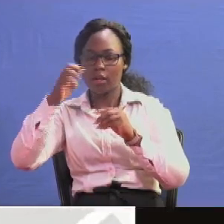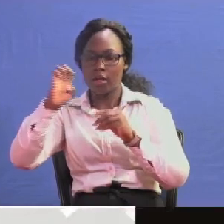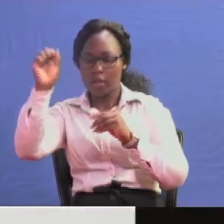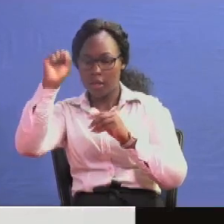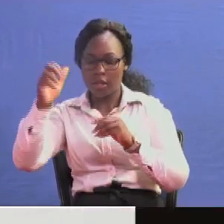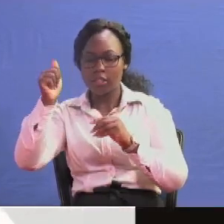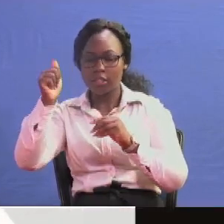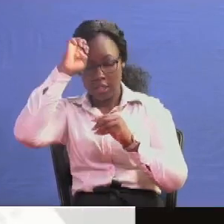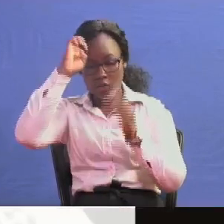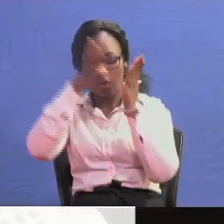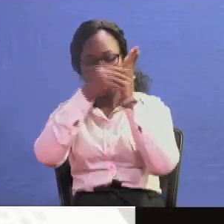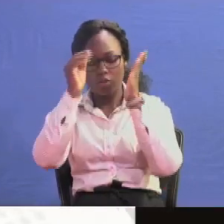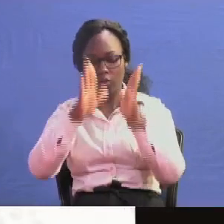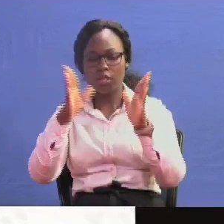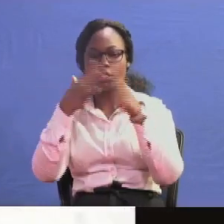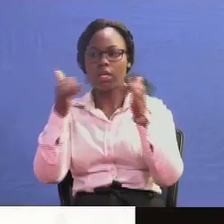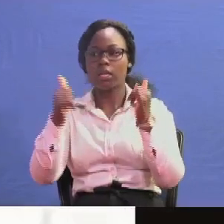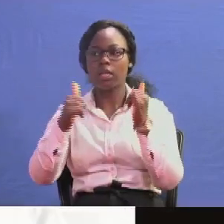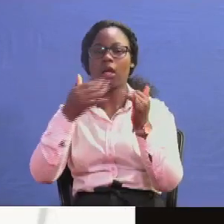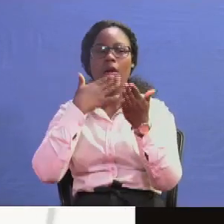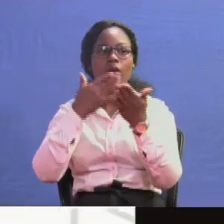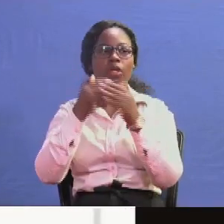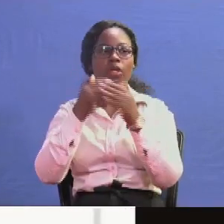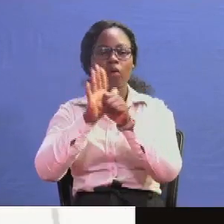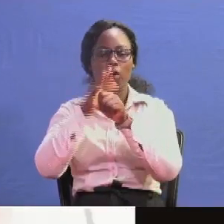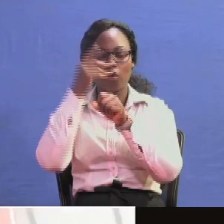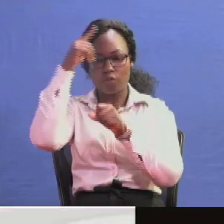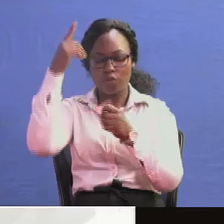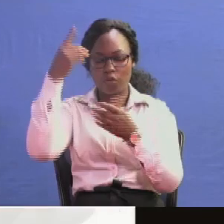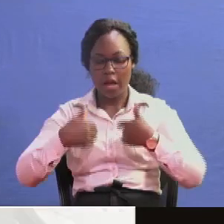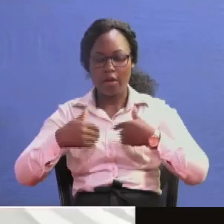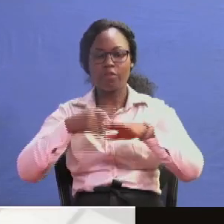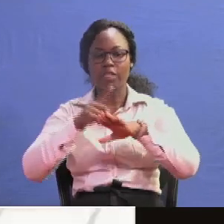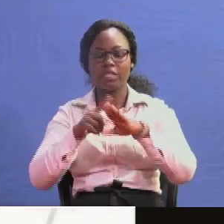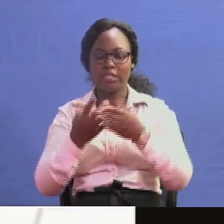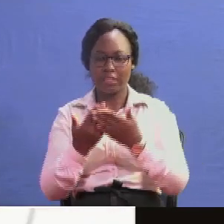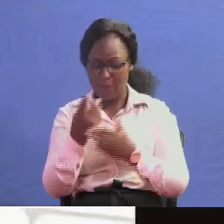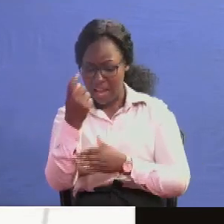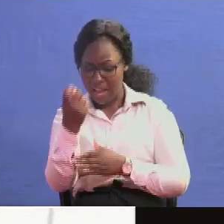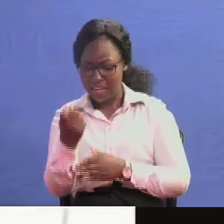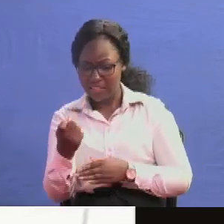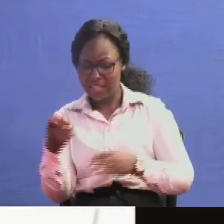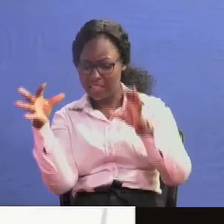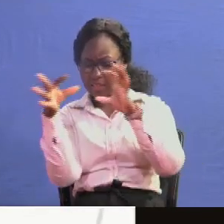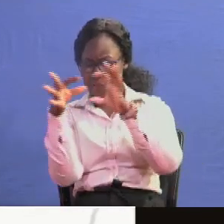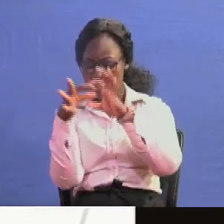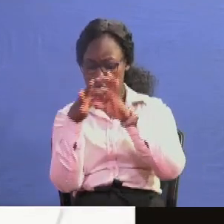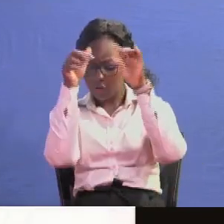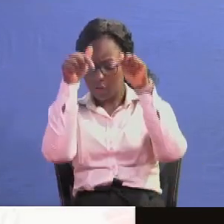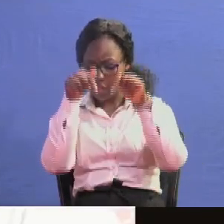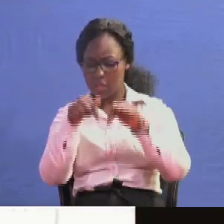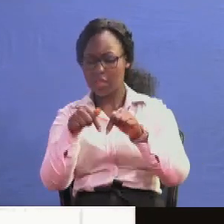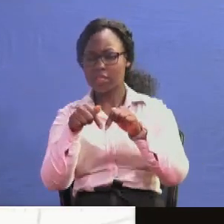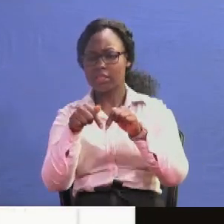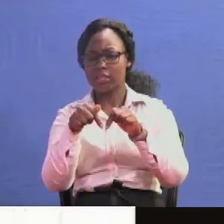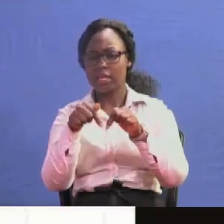well thank you so much for making time to at least engage with us in this very